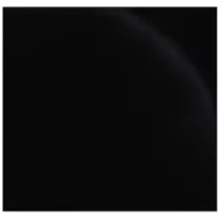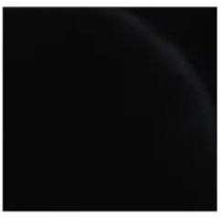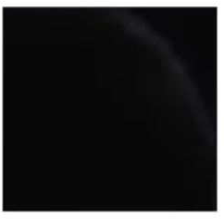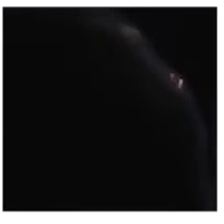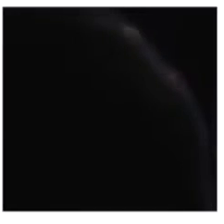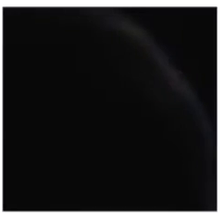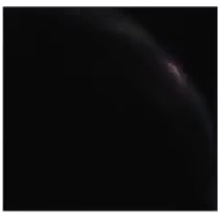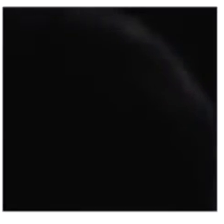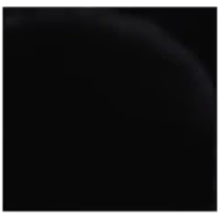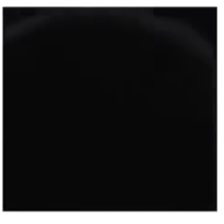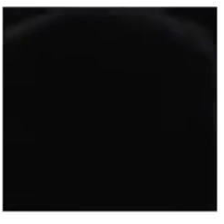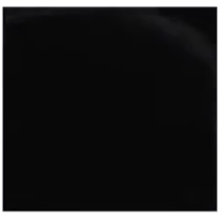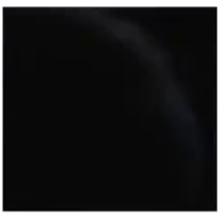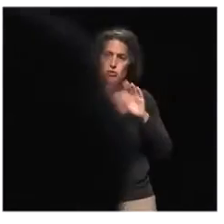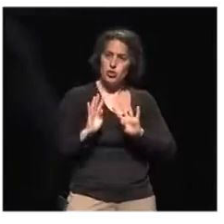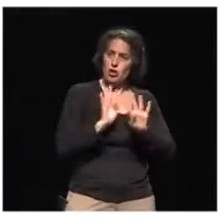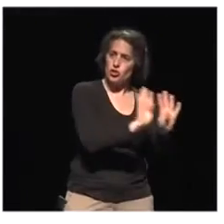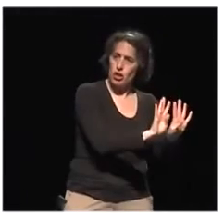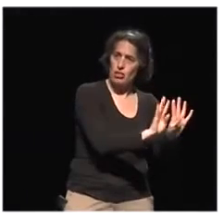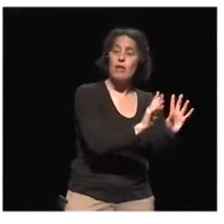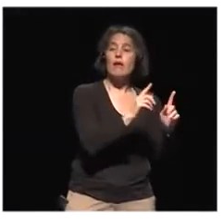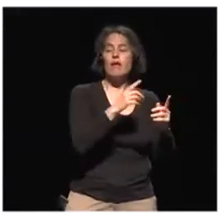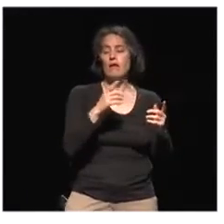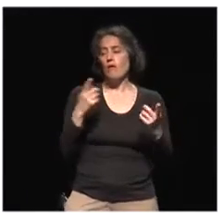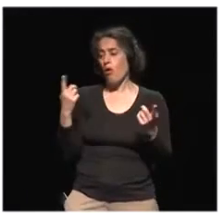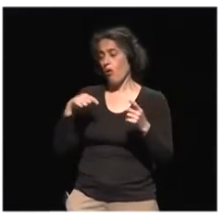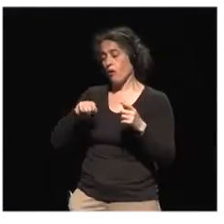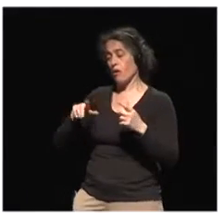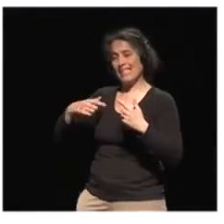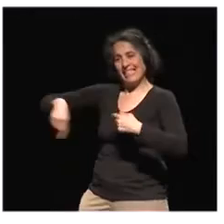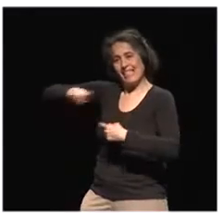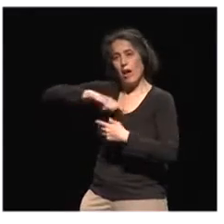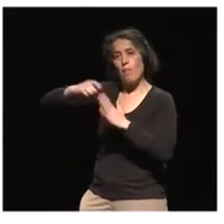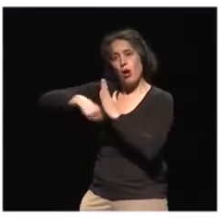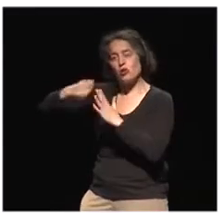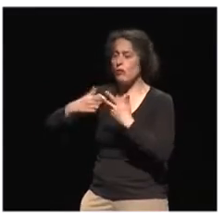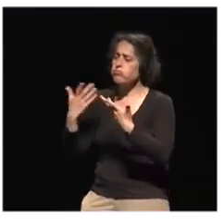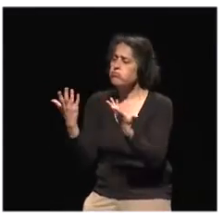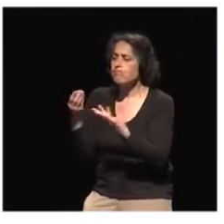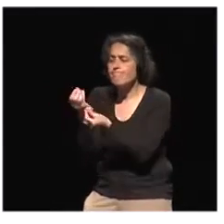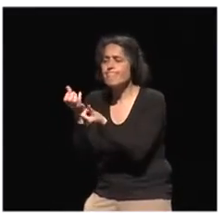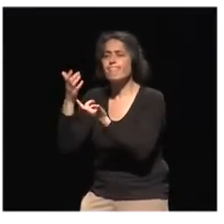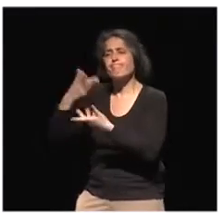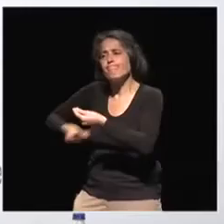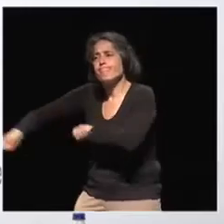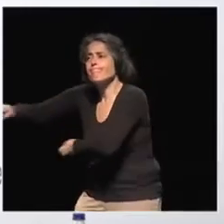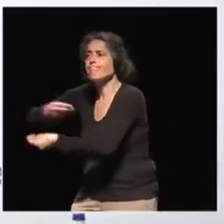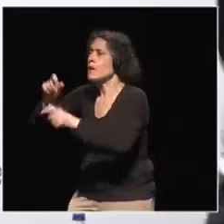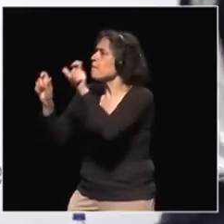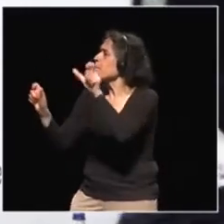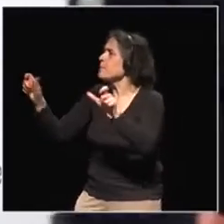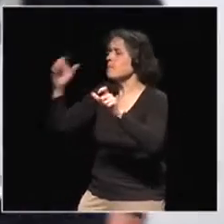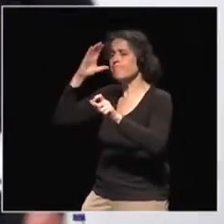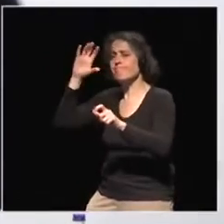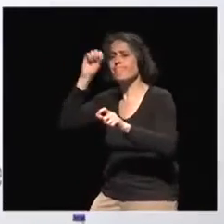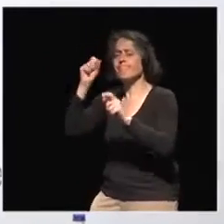provide them with, I guess, what you'd call global citizenship skills, you know, understanding empathy, diversity, tolerance, a need to